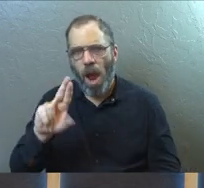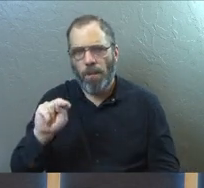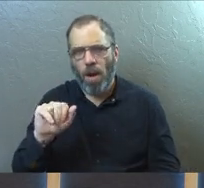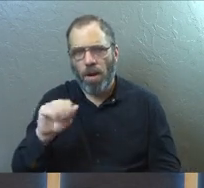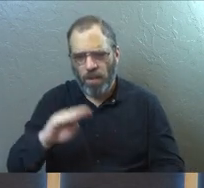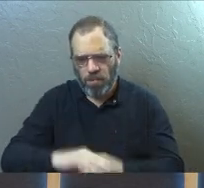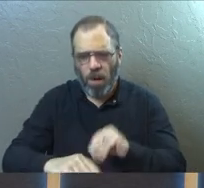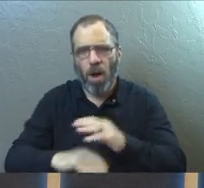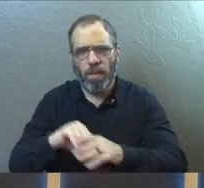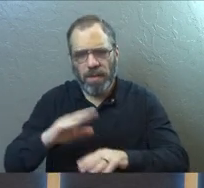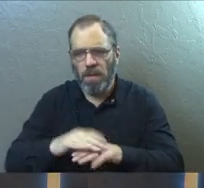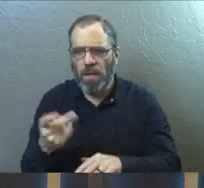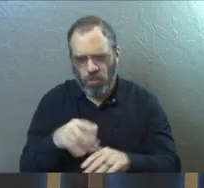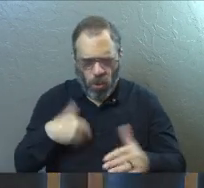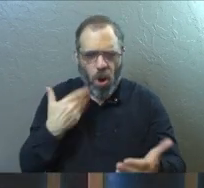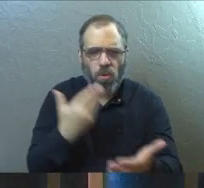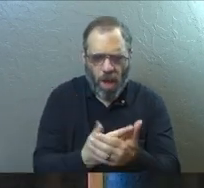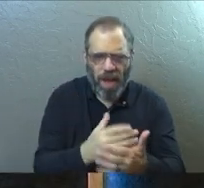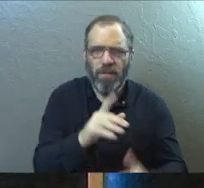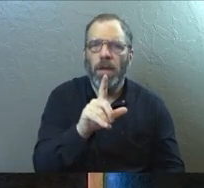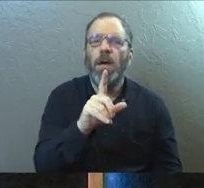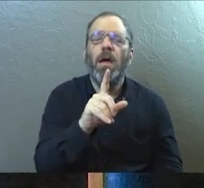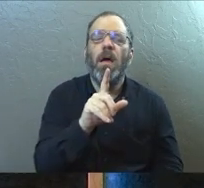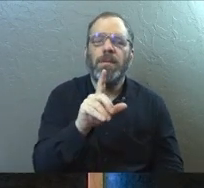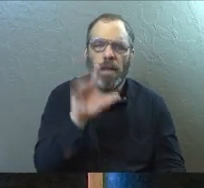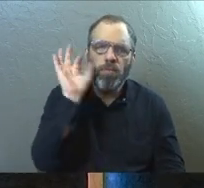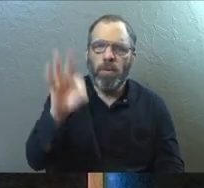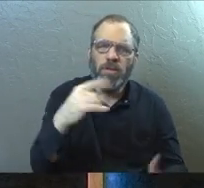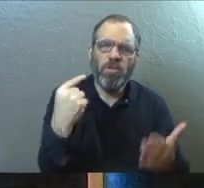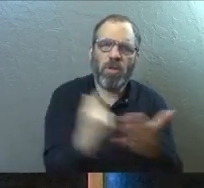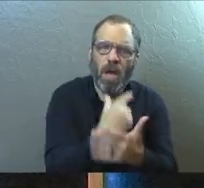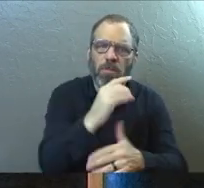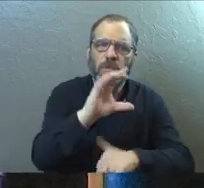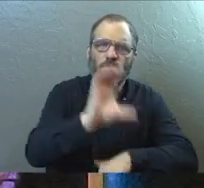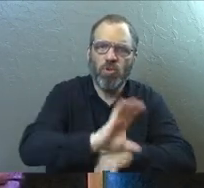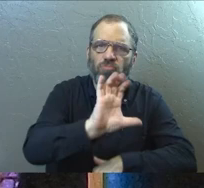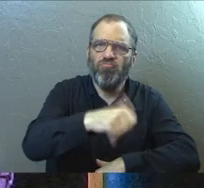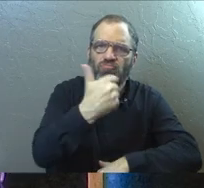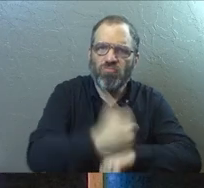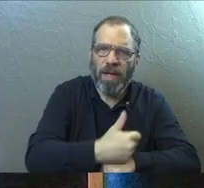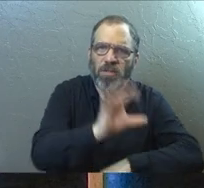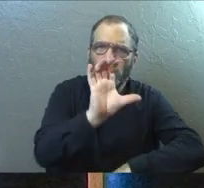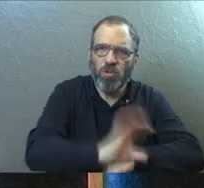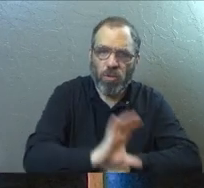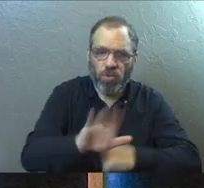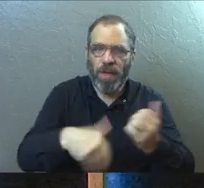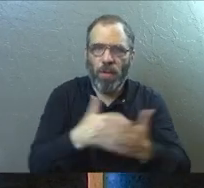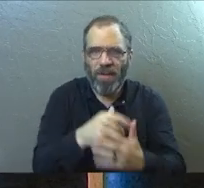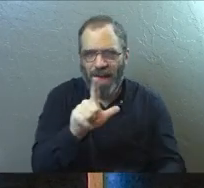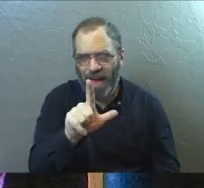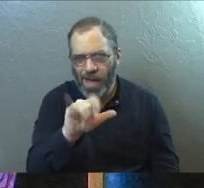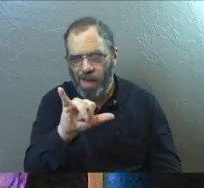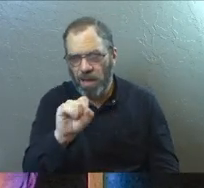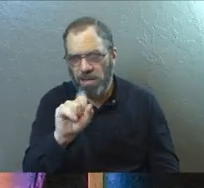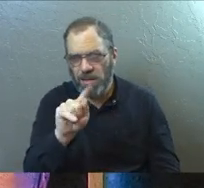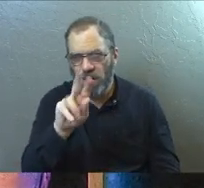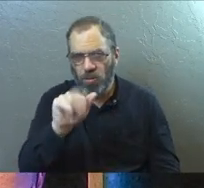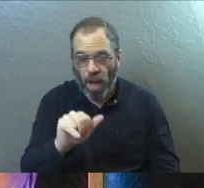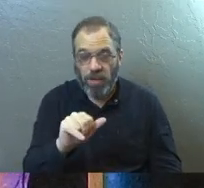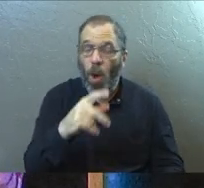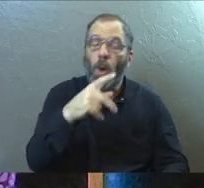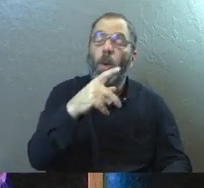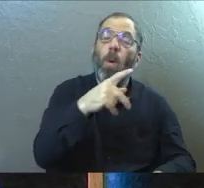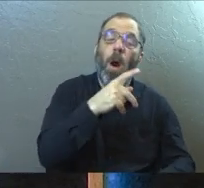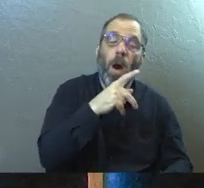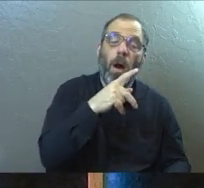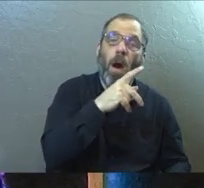the Mediterranean area, and they are preaching the gospel and planting churches. So they arrive at Lystra. While they were at Lystra, Paul and